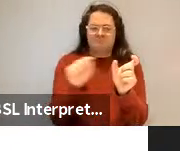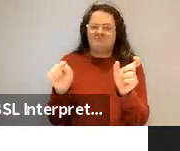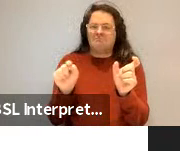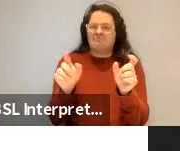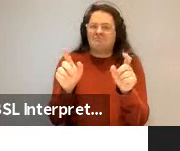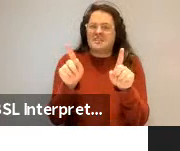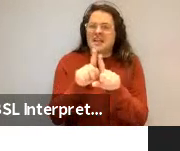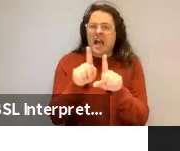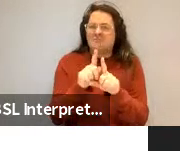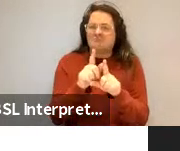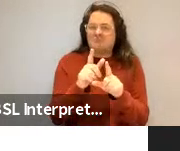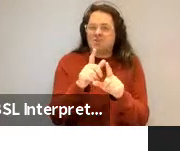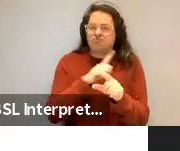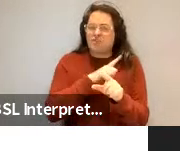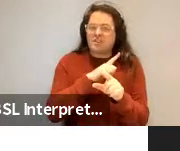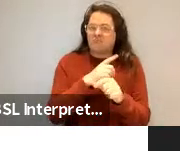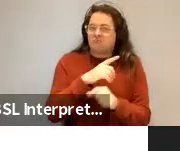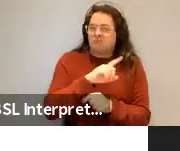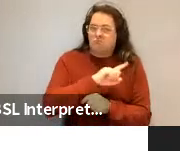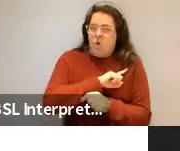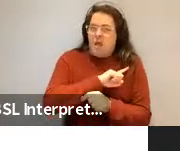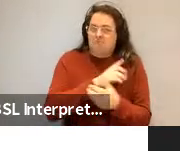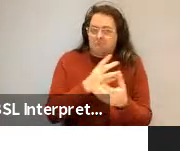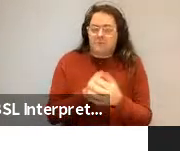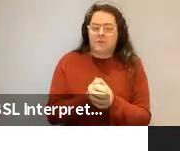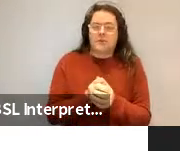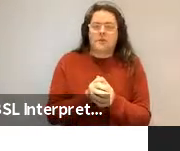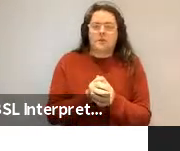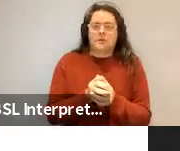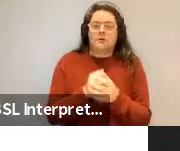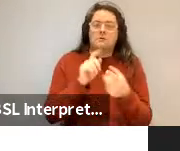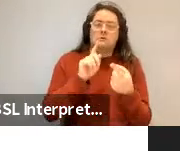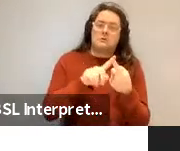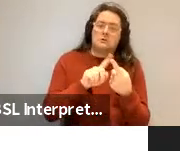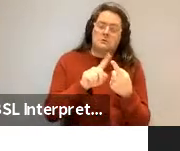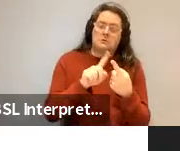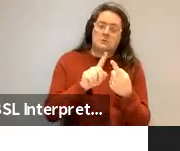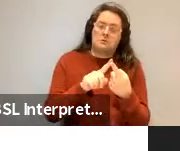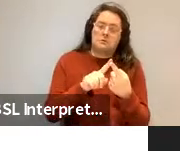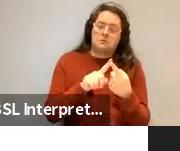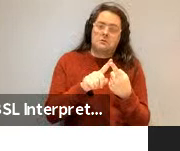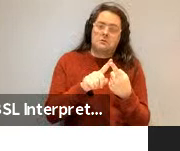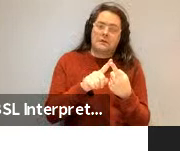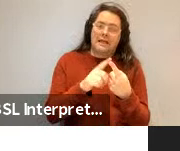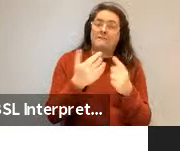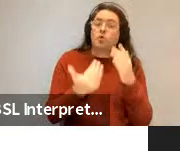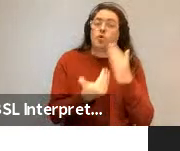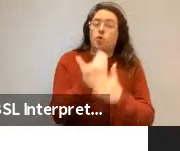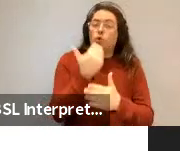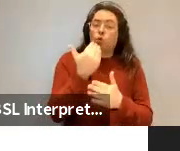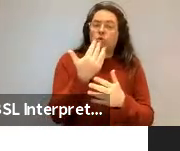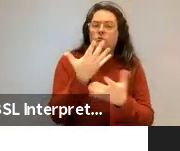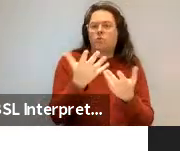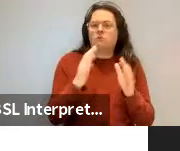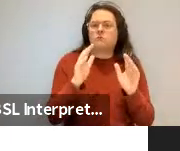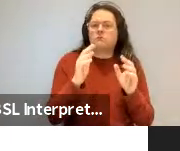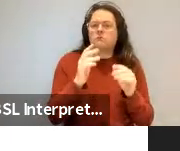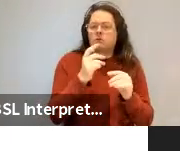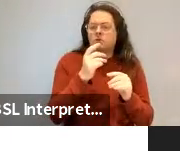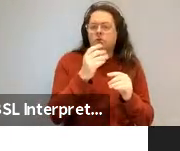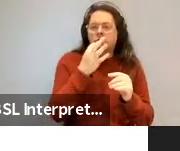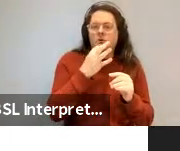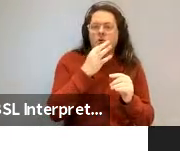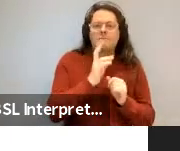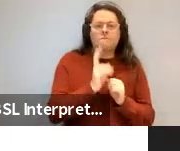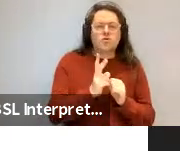What are the factors? The factors are, well, you have to for new cases or low frequency cases, you want to